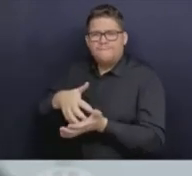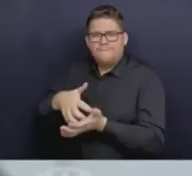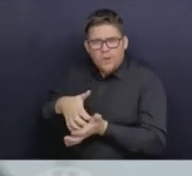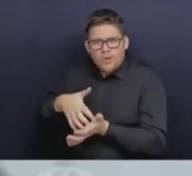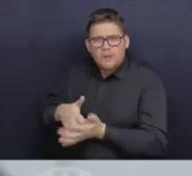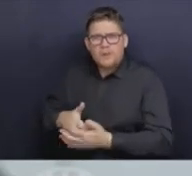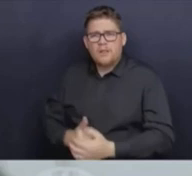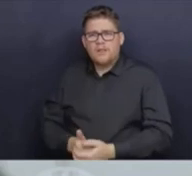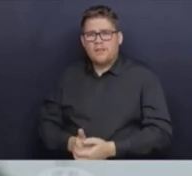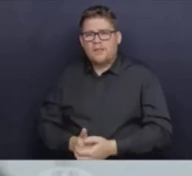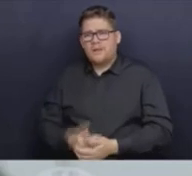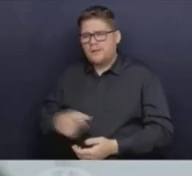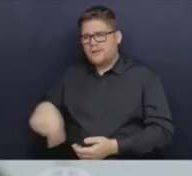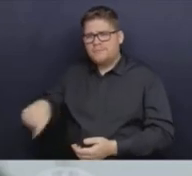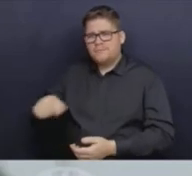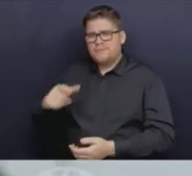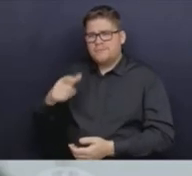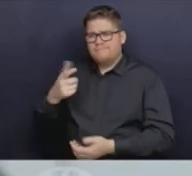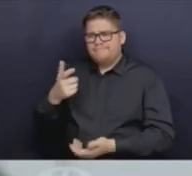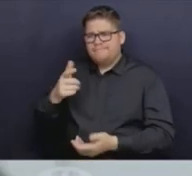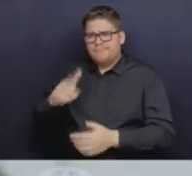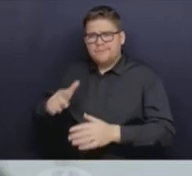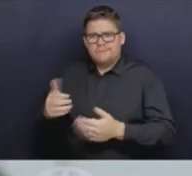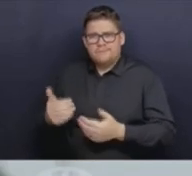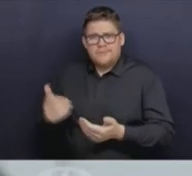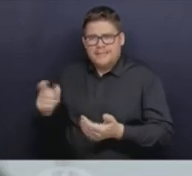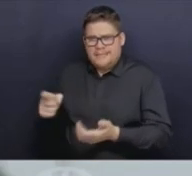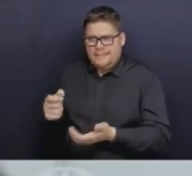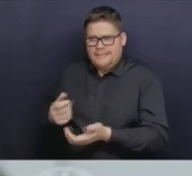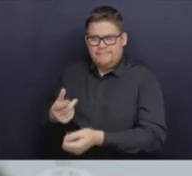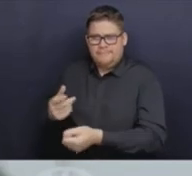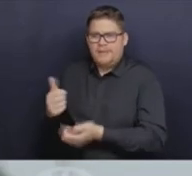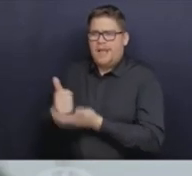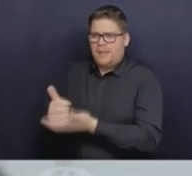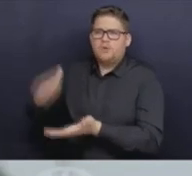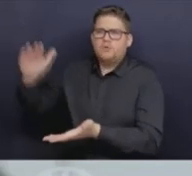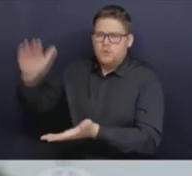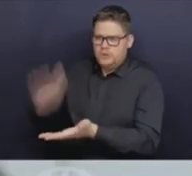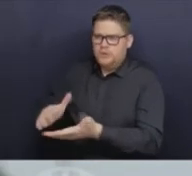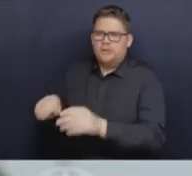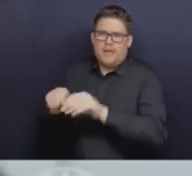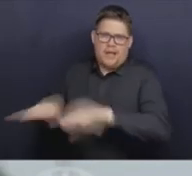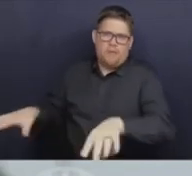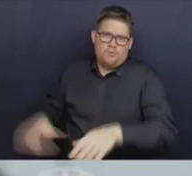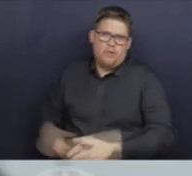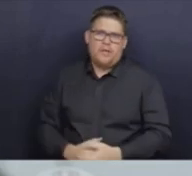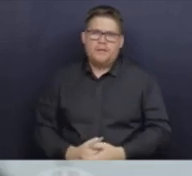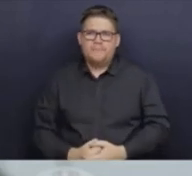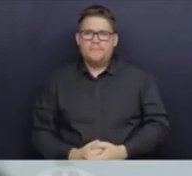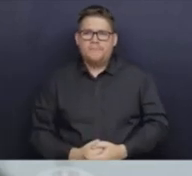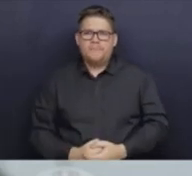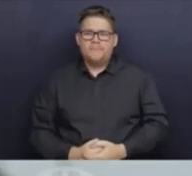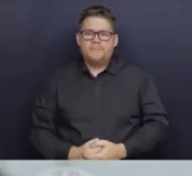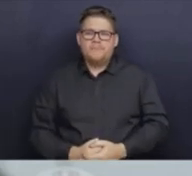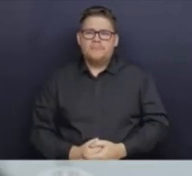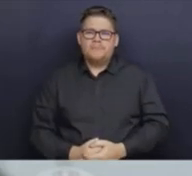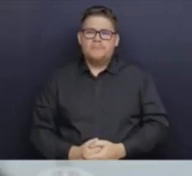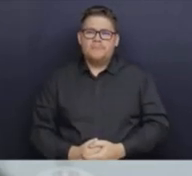vaccine, and it gives a buffer so the viruses can't spread as easily. What we do protects those